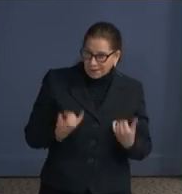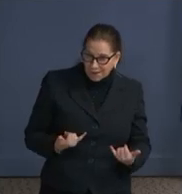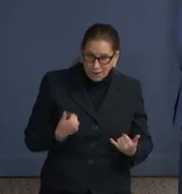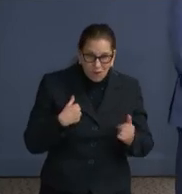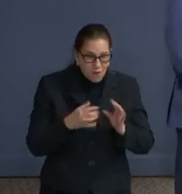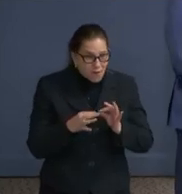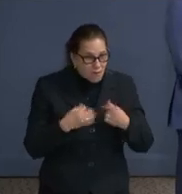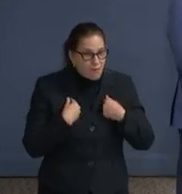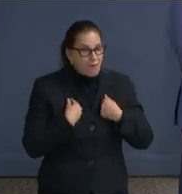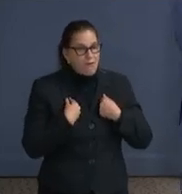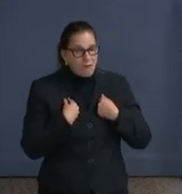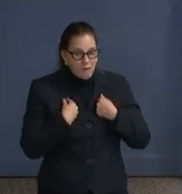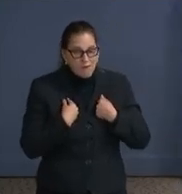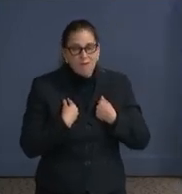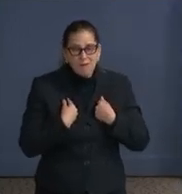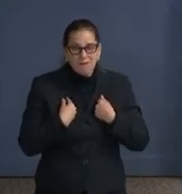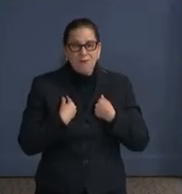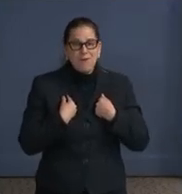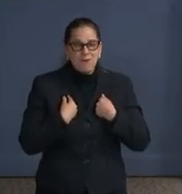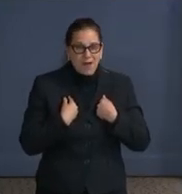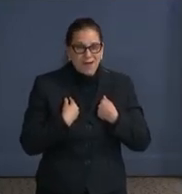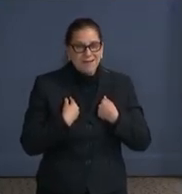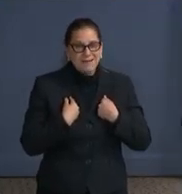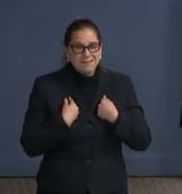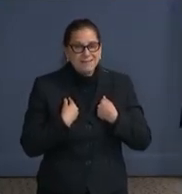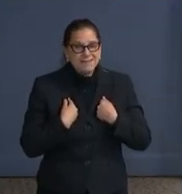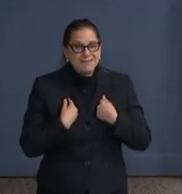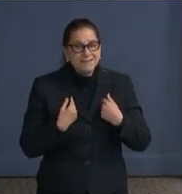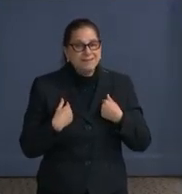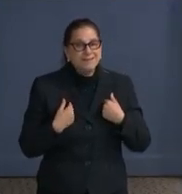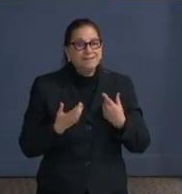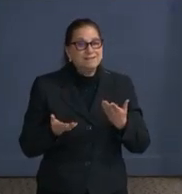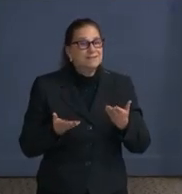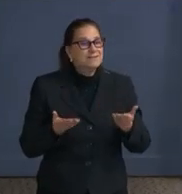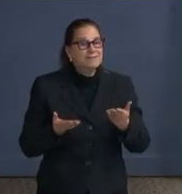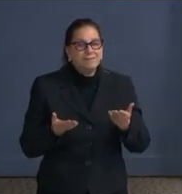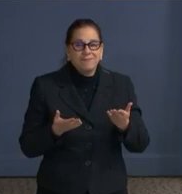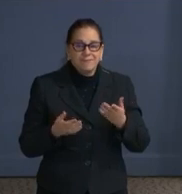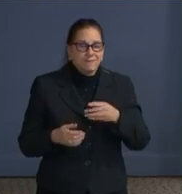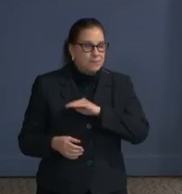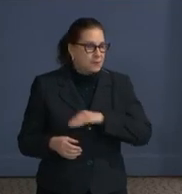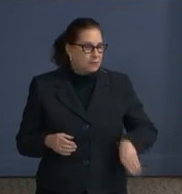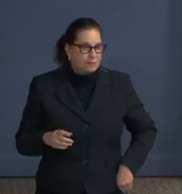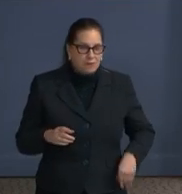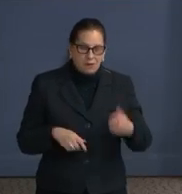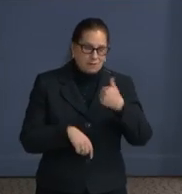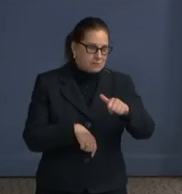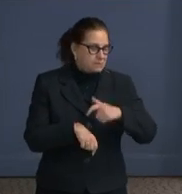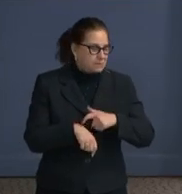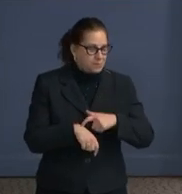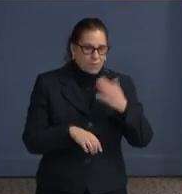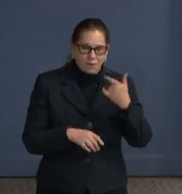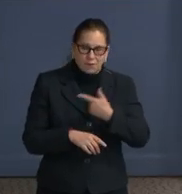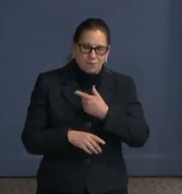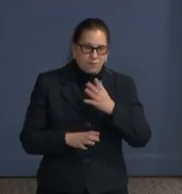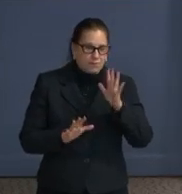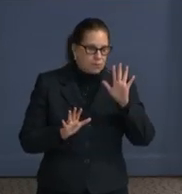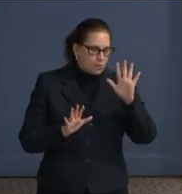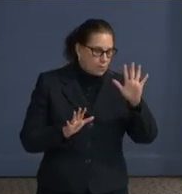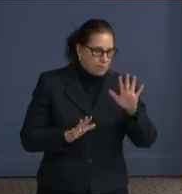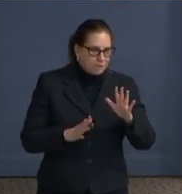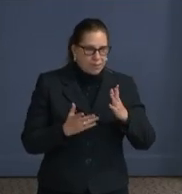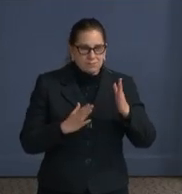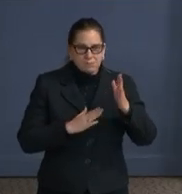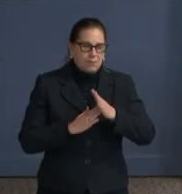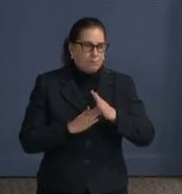So I would serve the Mayor in any capacity. She's both a great leader for D.C. and just quite frankly like a really great boss to have,